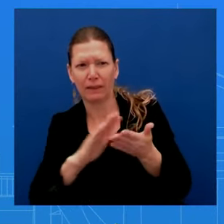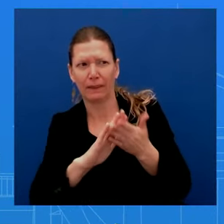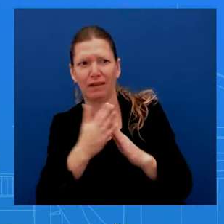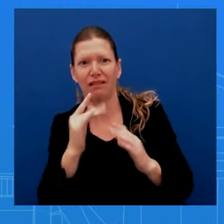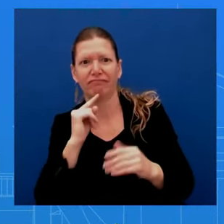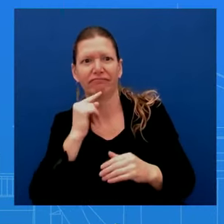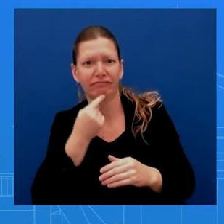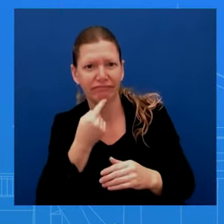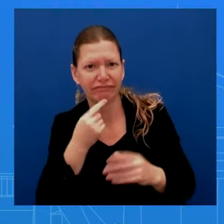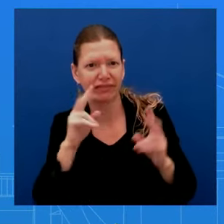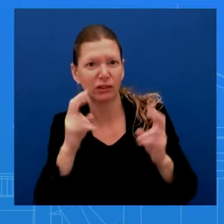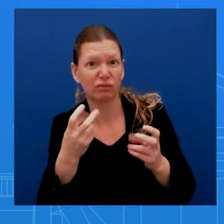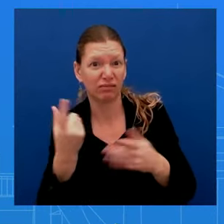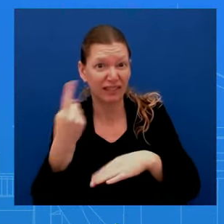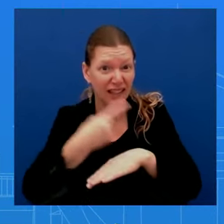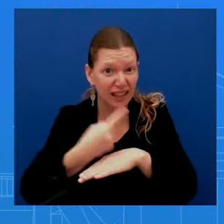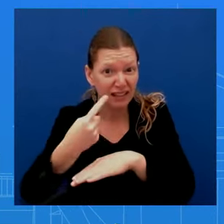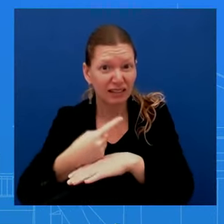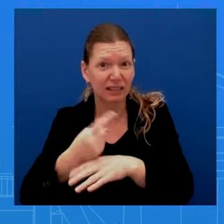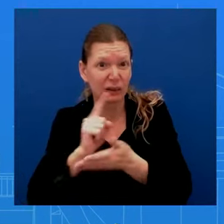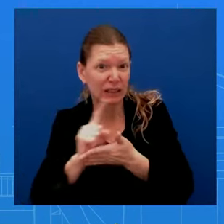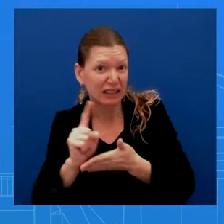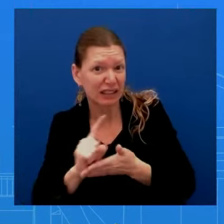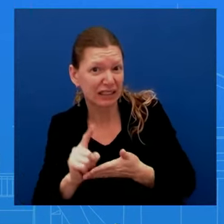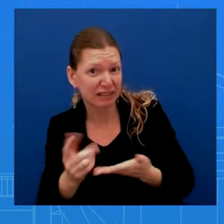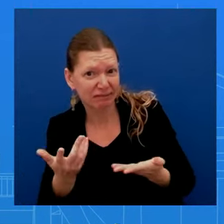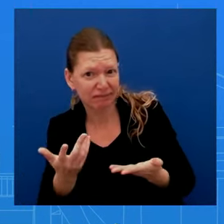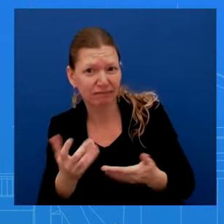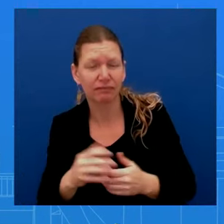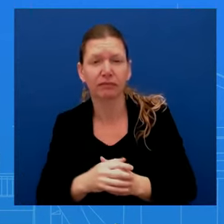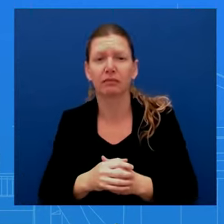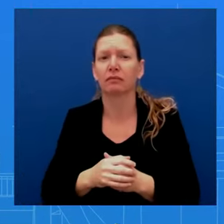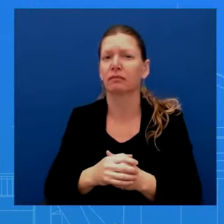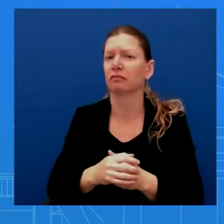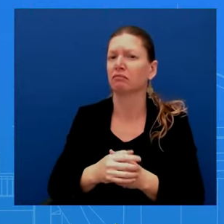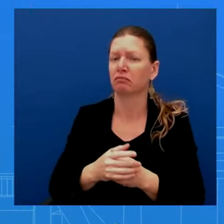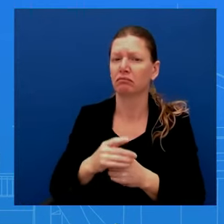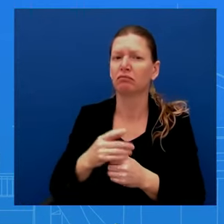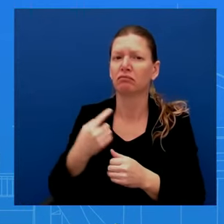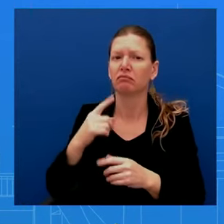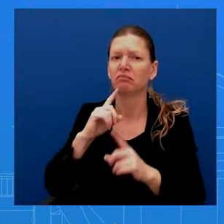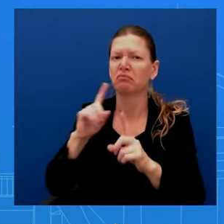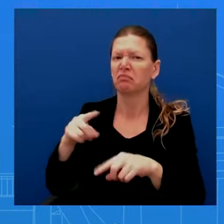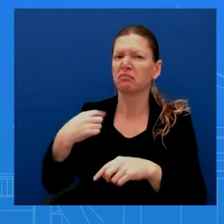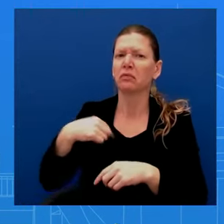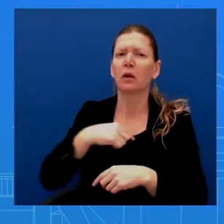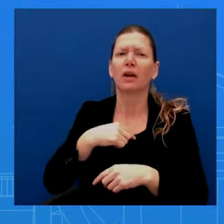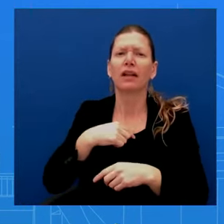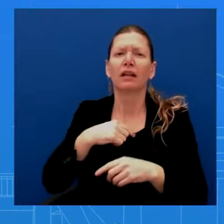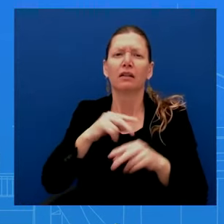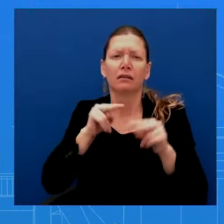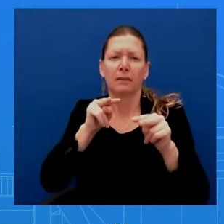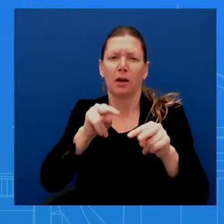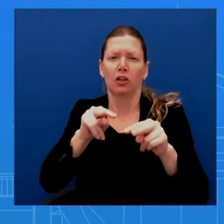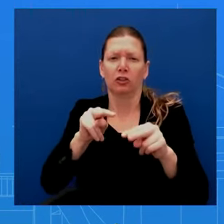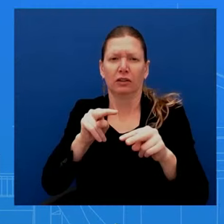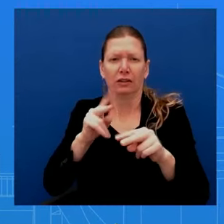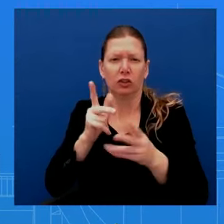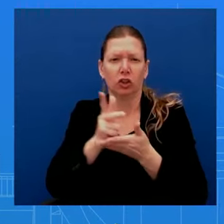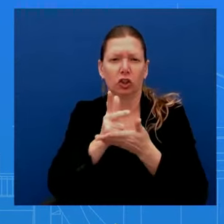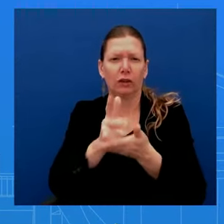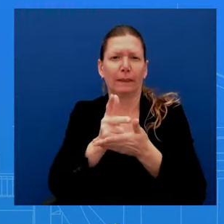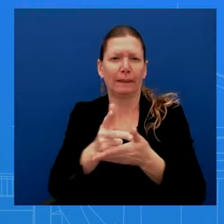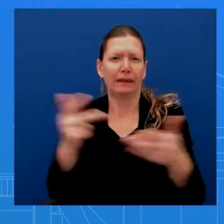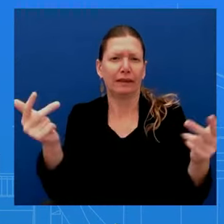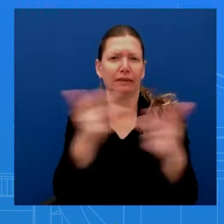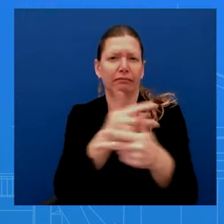Those shipping lanes are more salient for other parts of the world, but of course, we'll want to continue